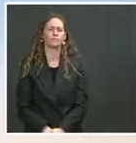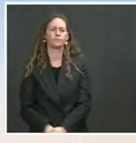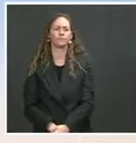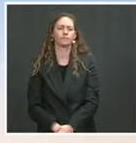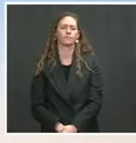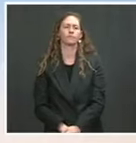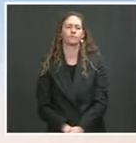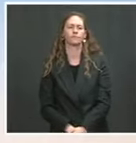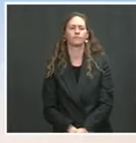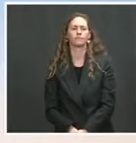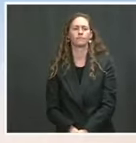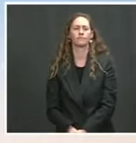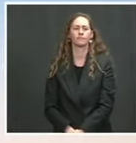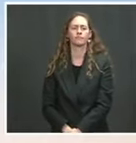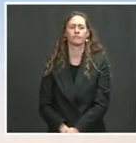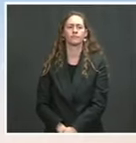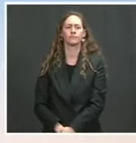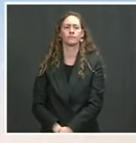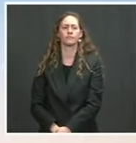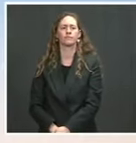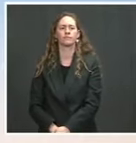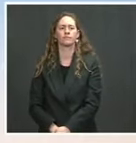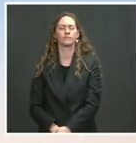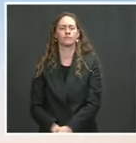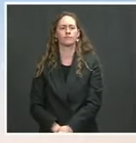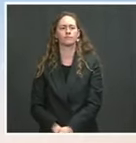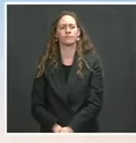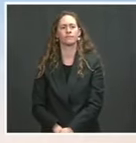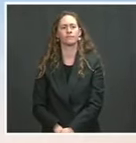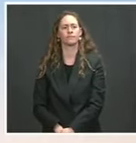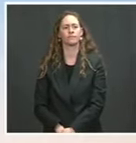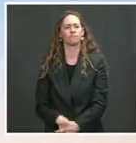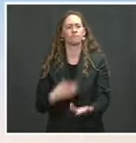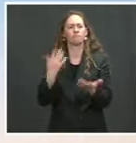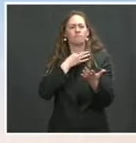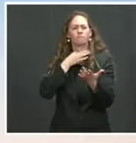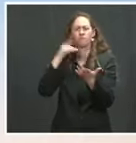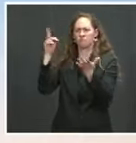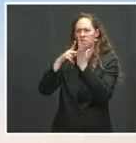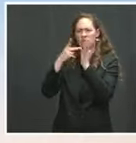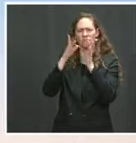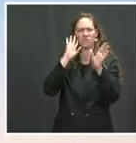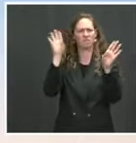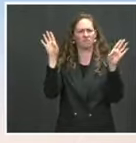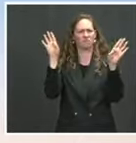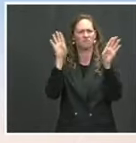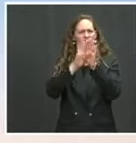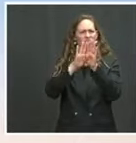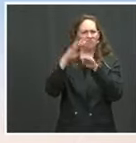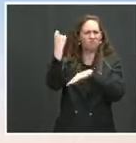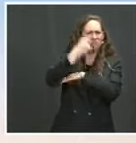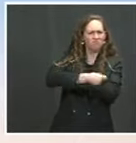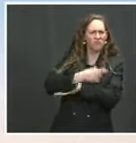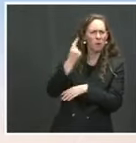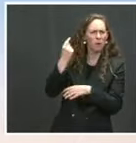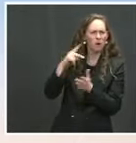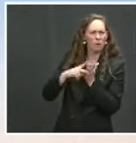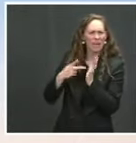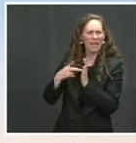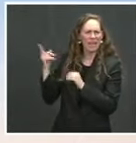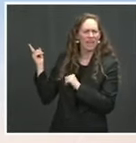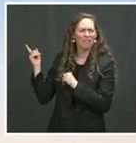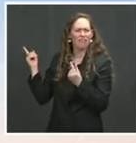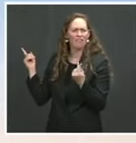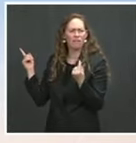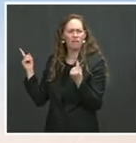the indication from his conversations with Netanyahu? Well, that was certainly our hope. And obviously, what happened, I think, earlier this week is